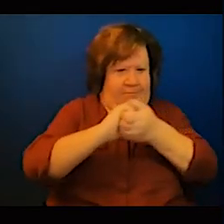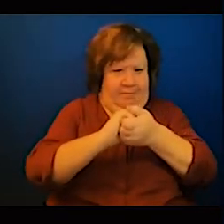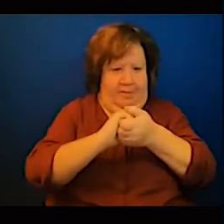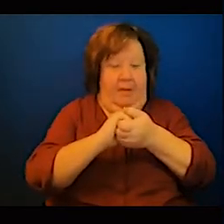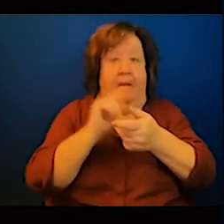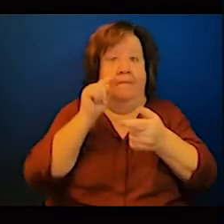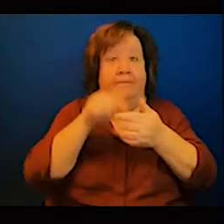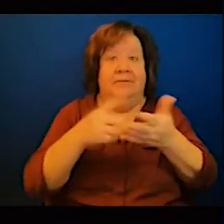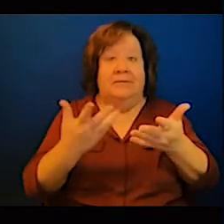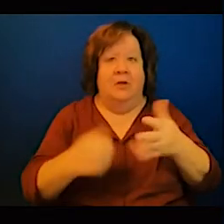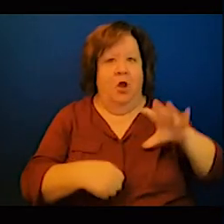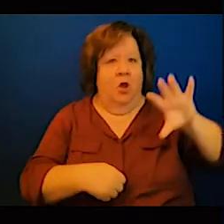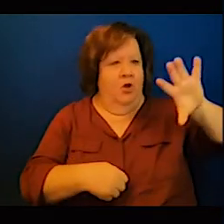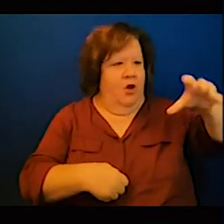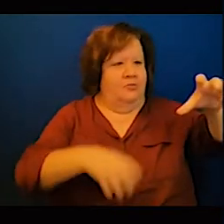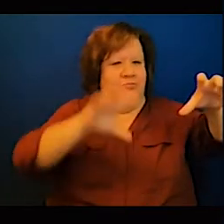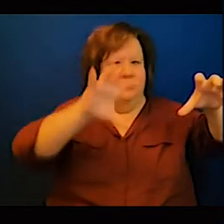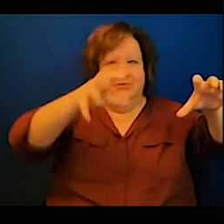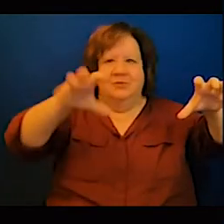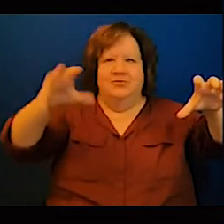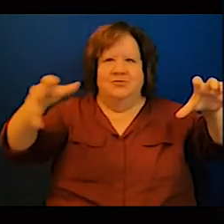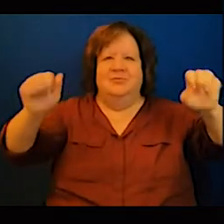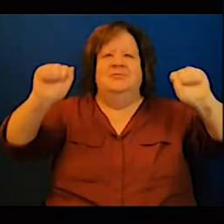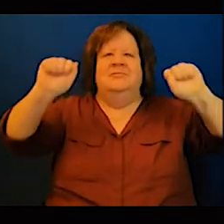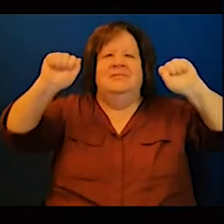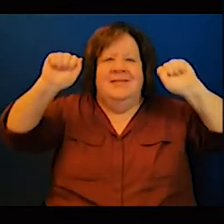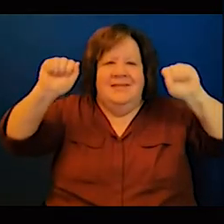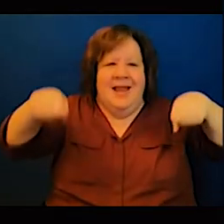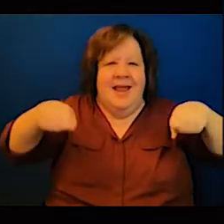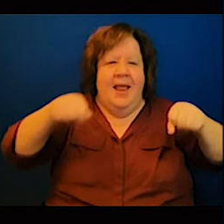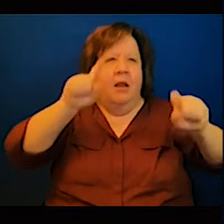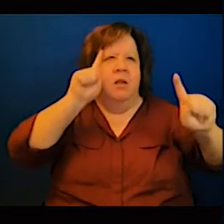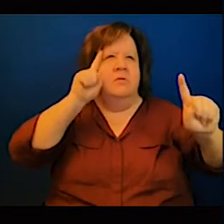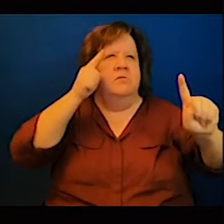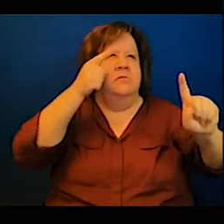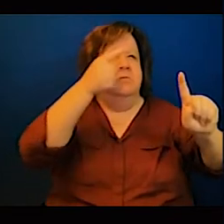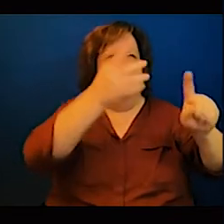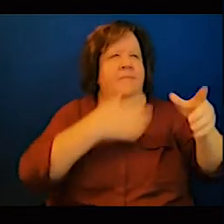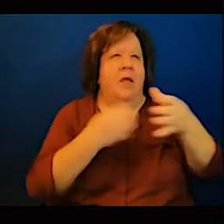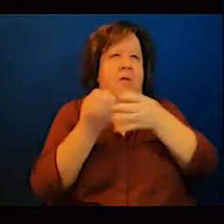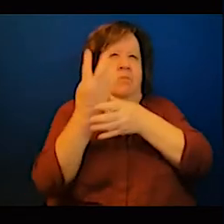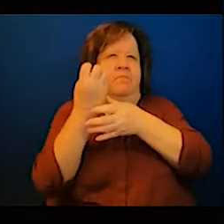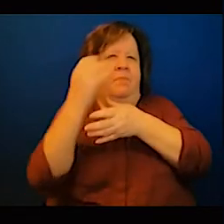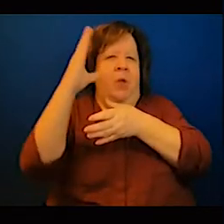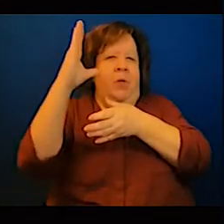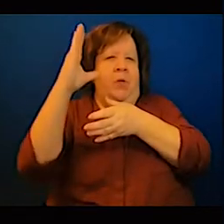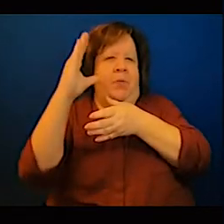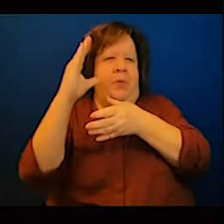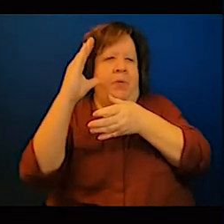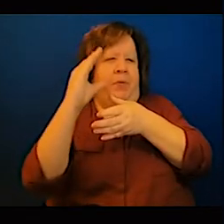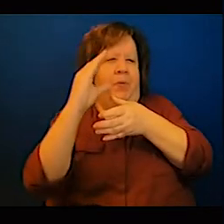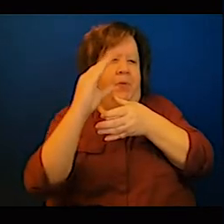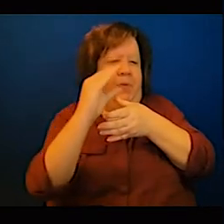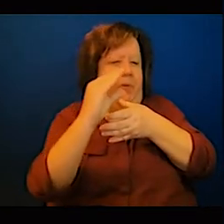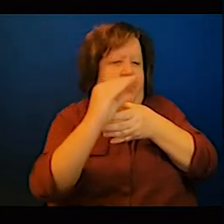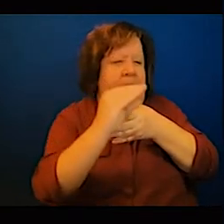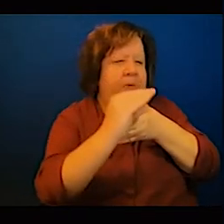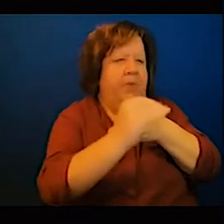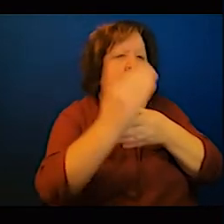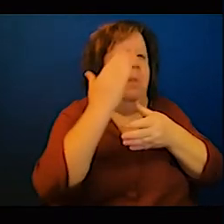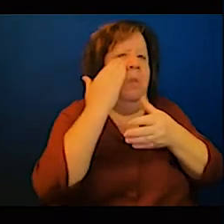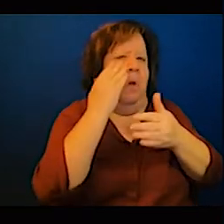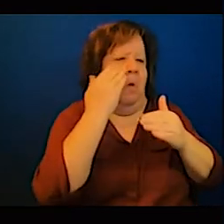time and that is it and through that they write what they call communication reports or by annual reports that they